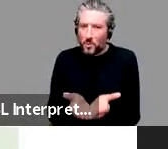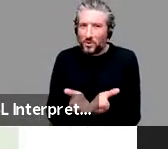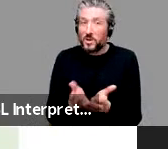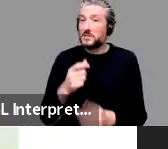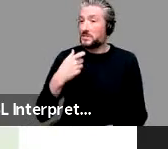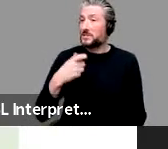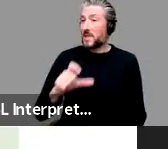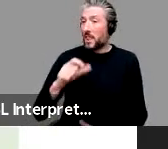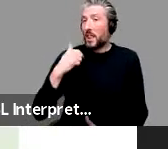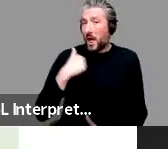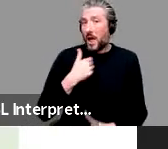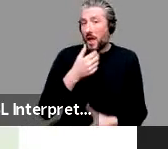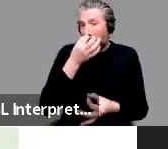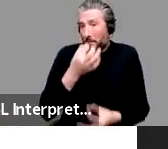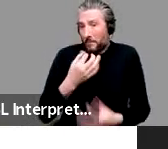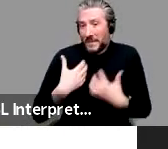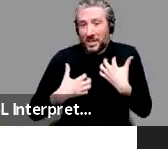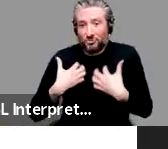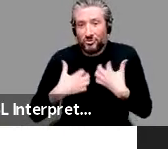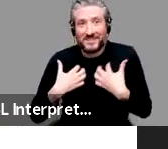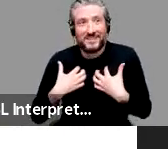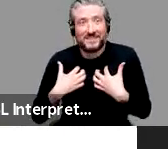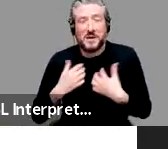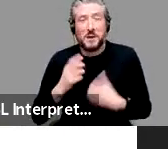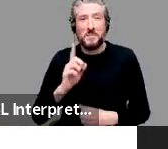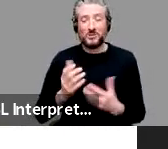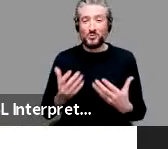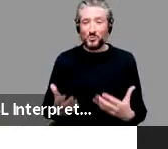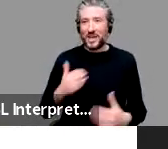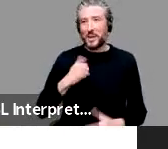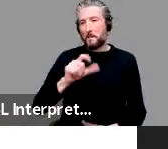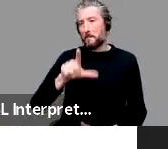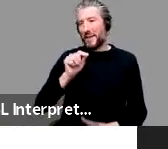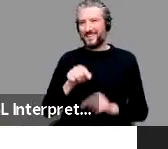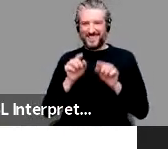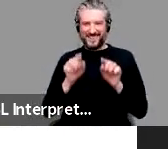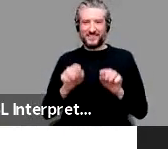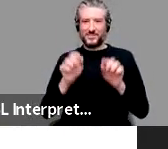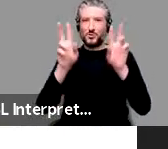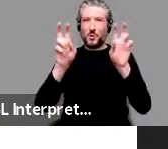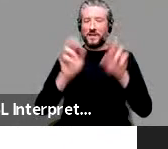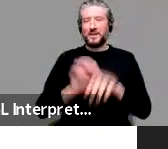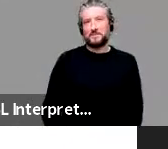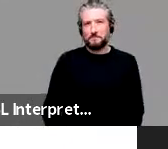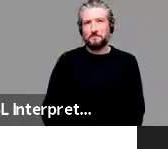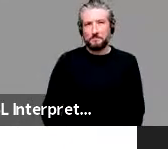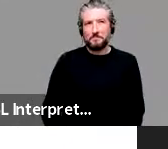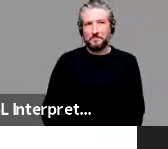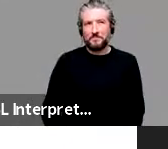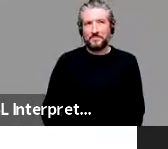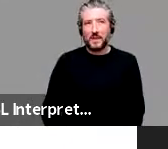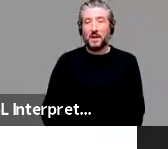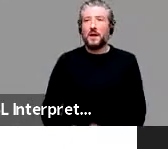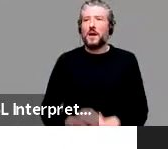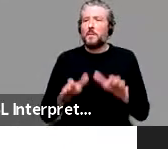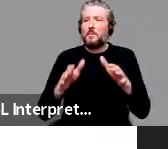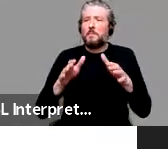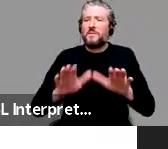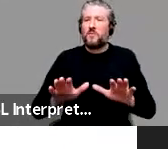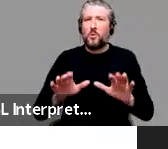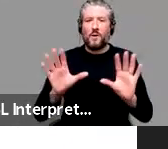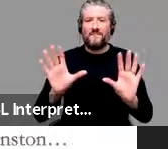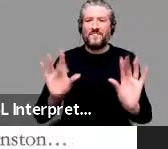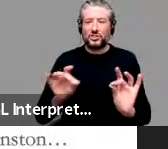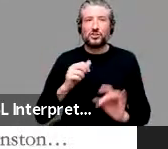topics. I just had to choose something to talk about today. So before I finish, I just want to give a shout out to all the many, many